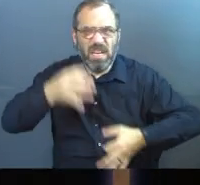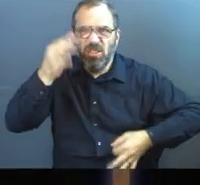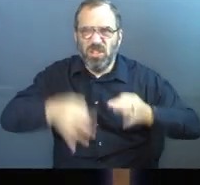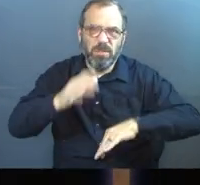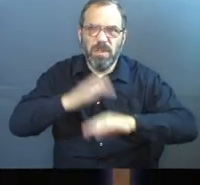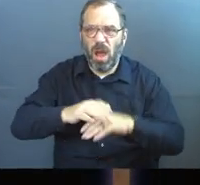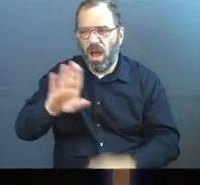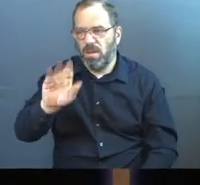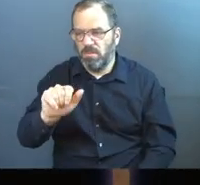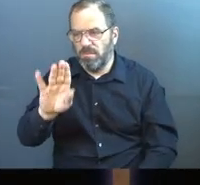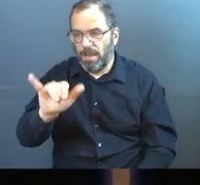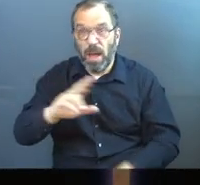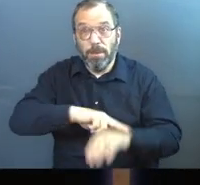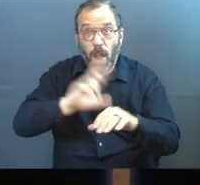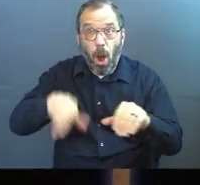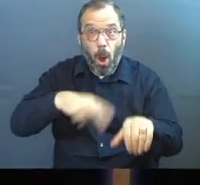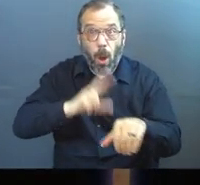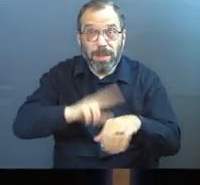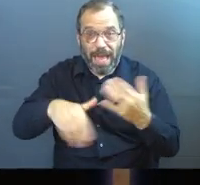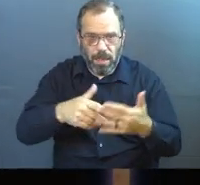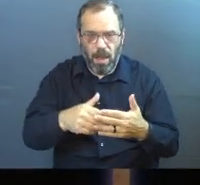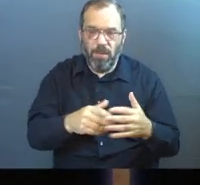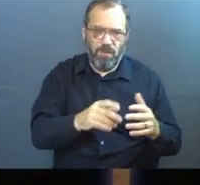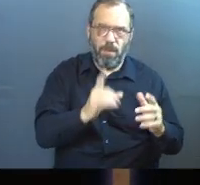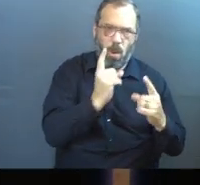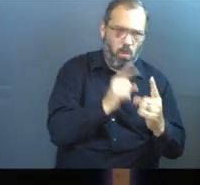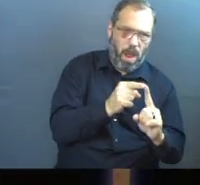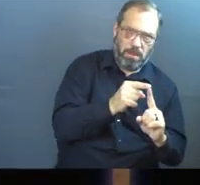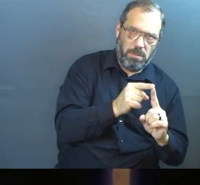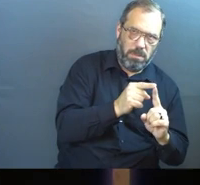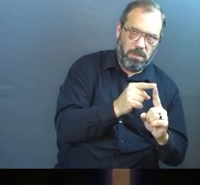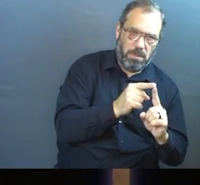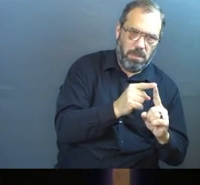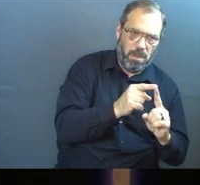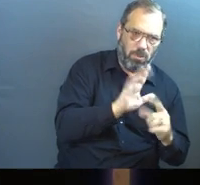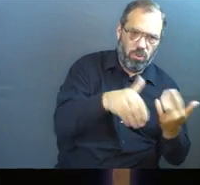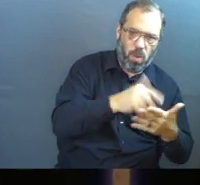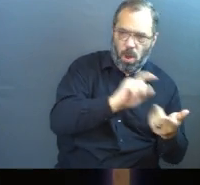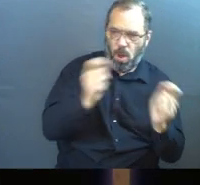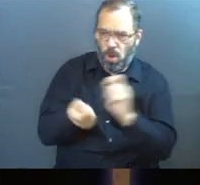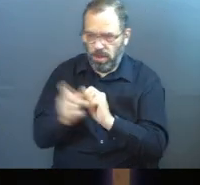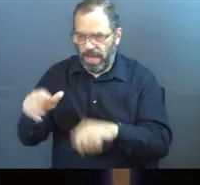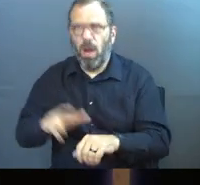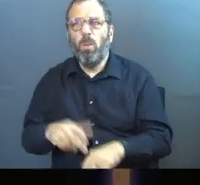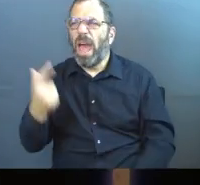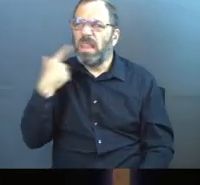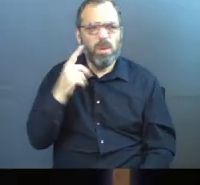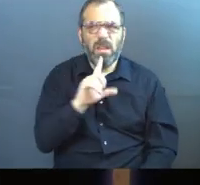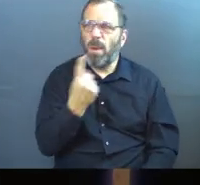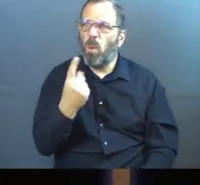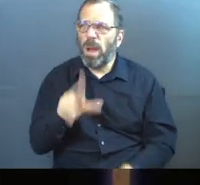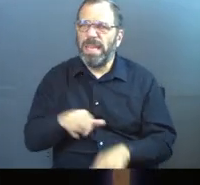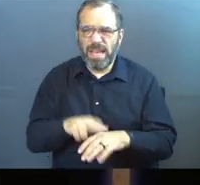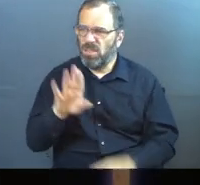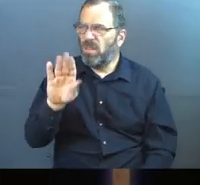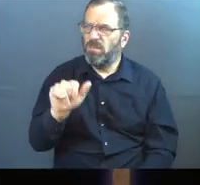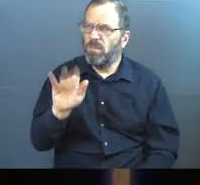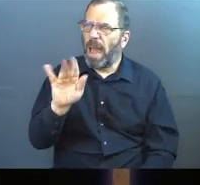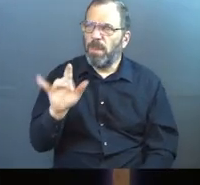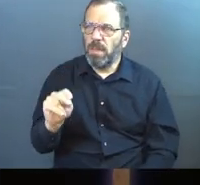So when he says all nations, it's like he changed the subject here for a second. Wait a second. I thought we were talking about this one nation.